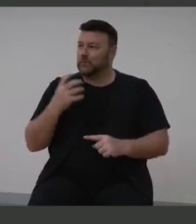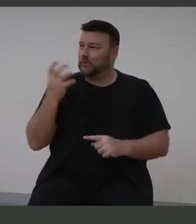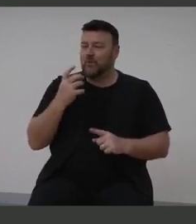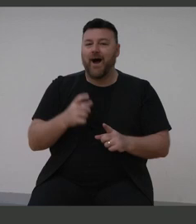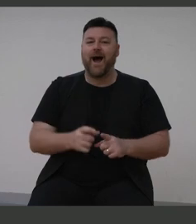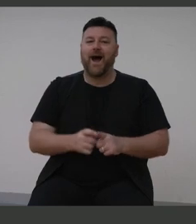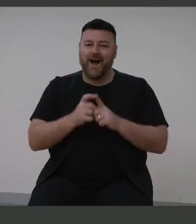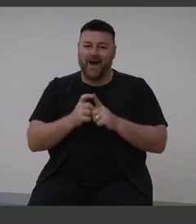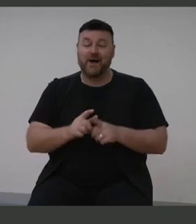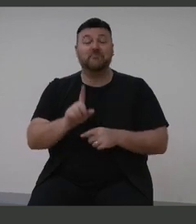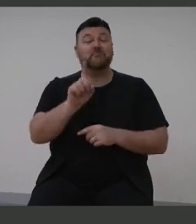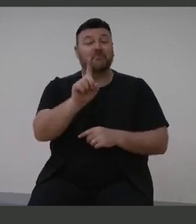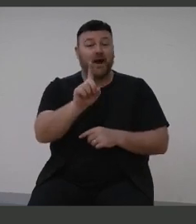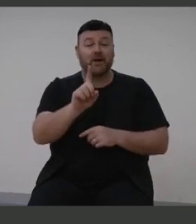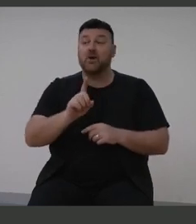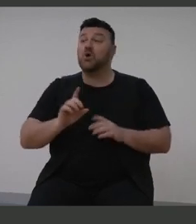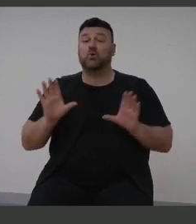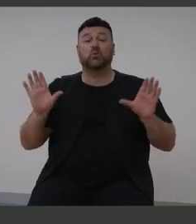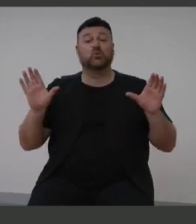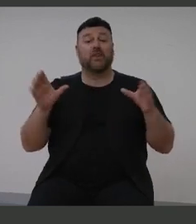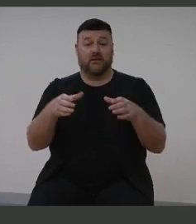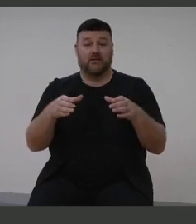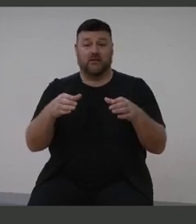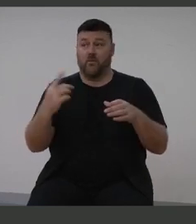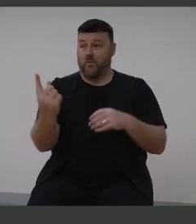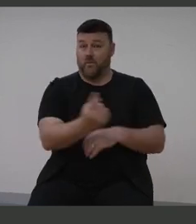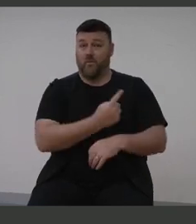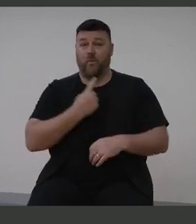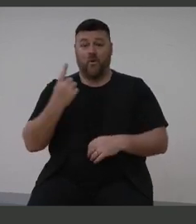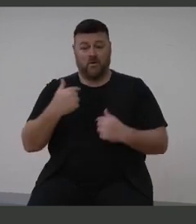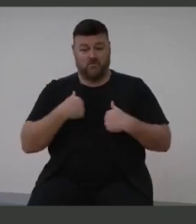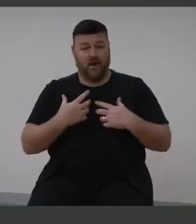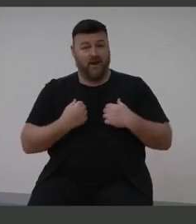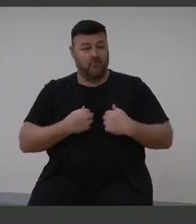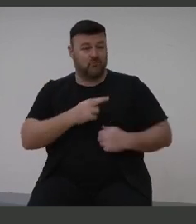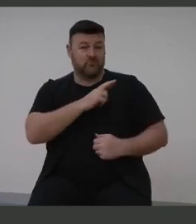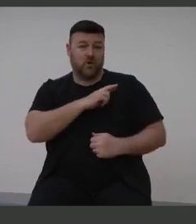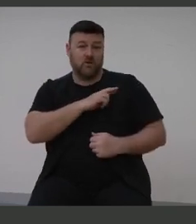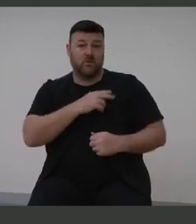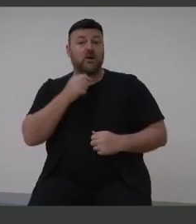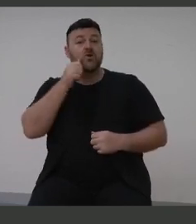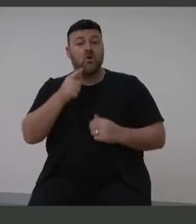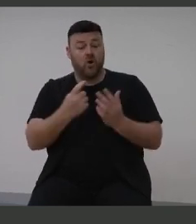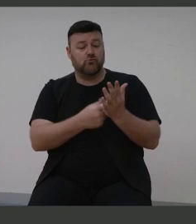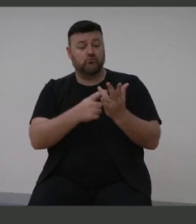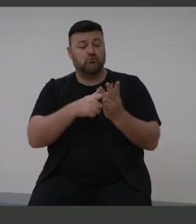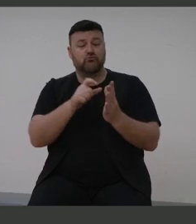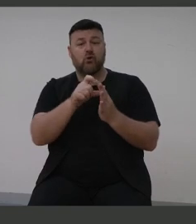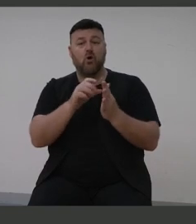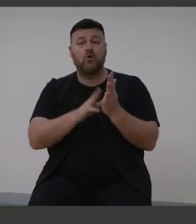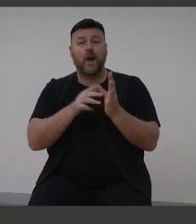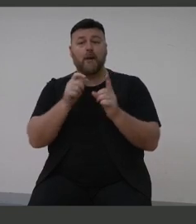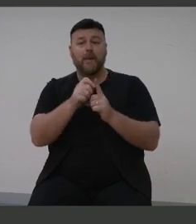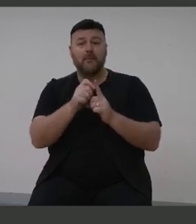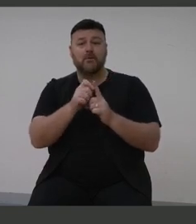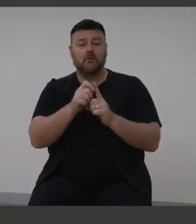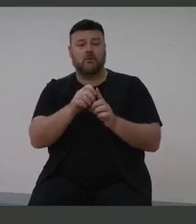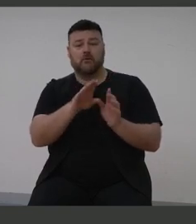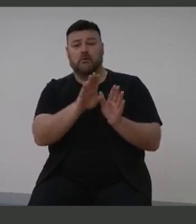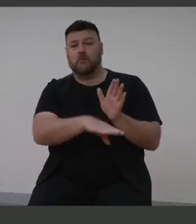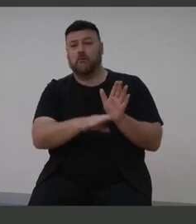Together, we have a responsibility not to allow the roadmap for hearing health and wellbeing to gather